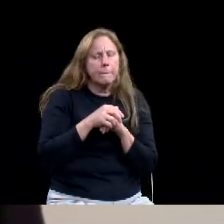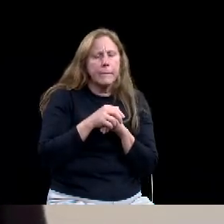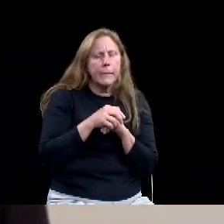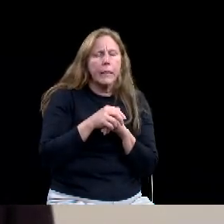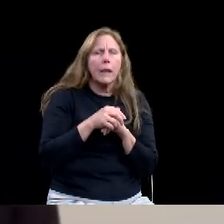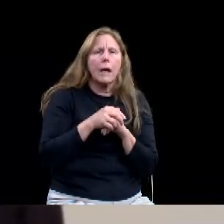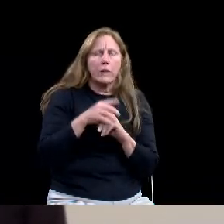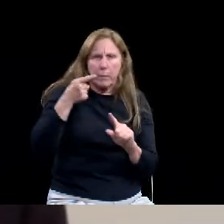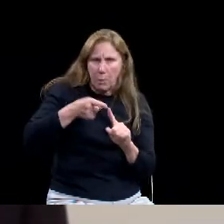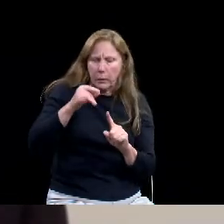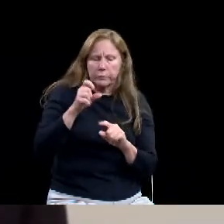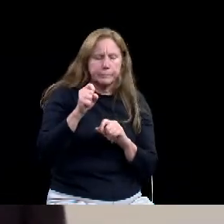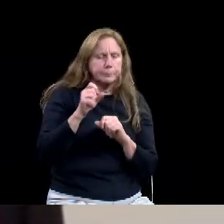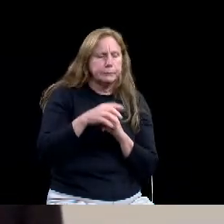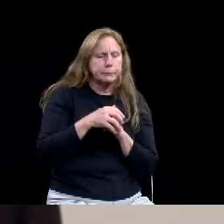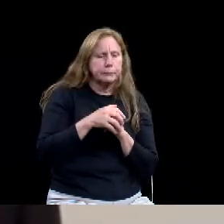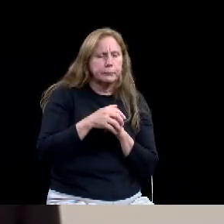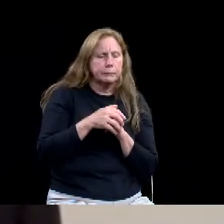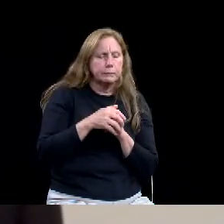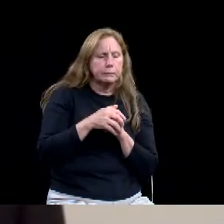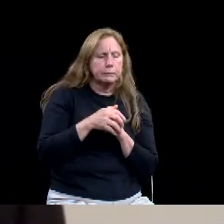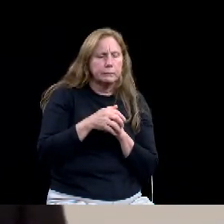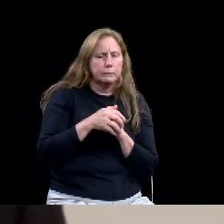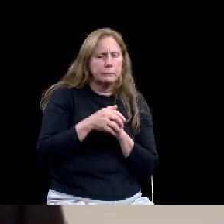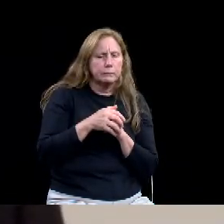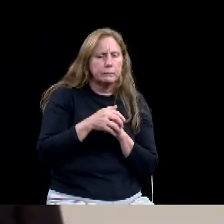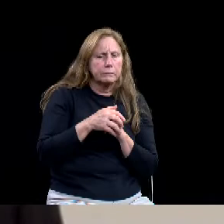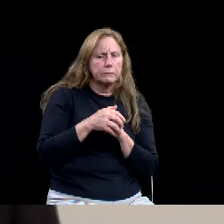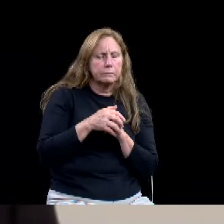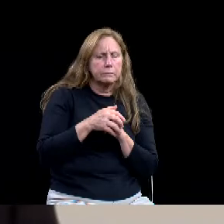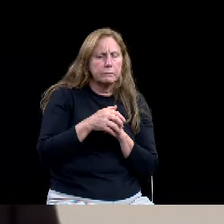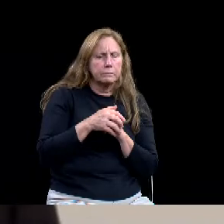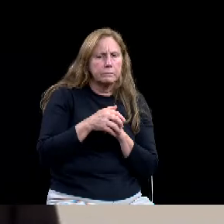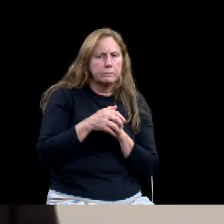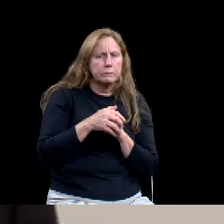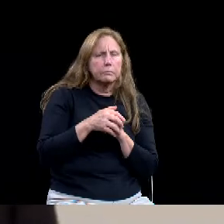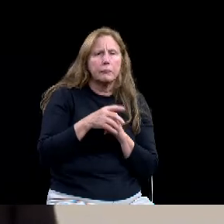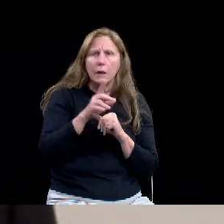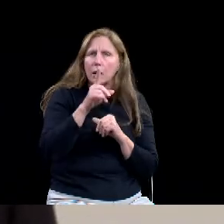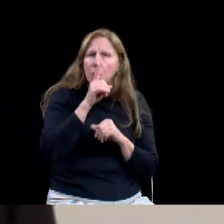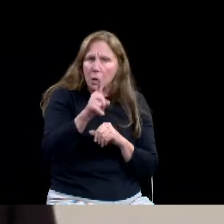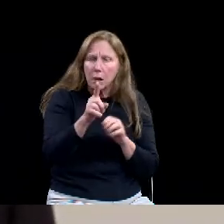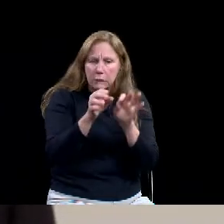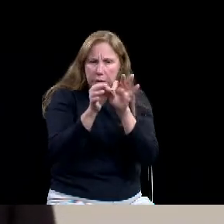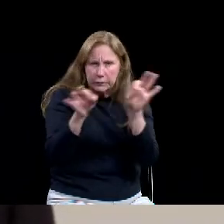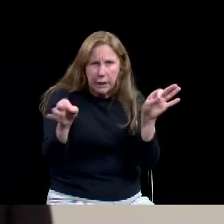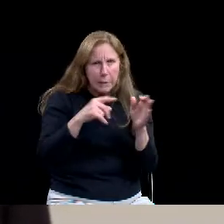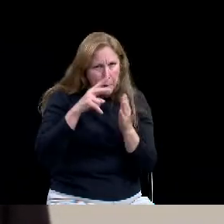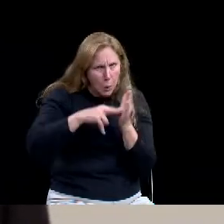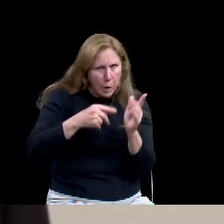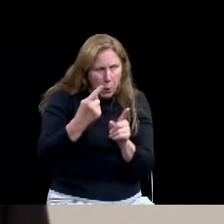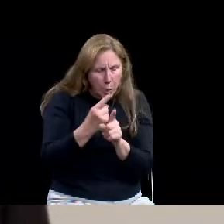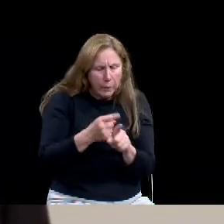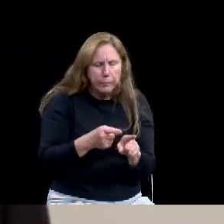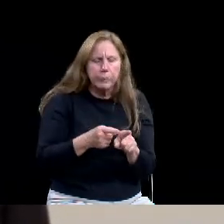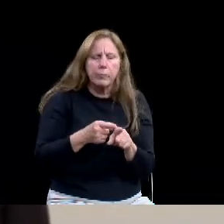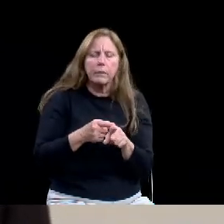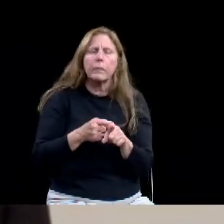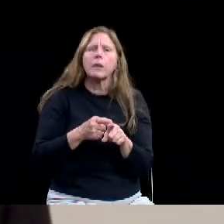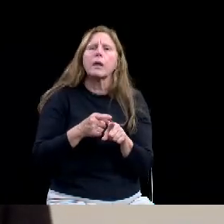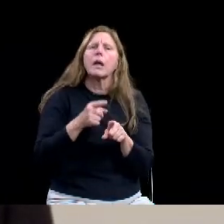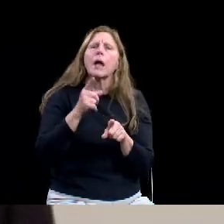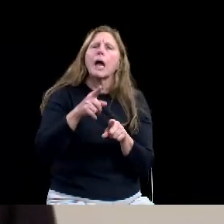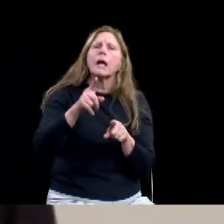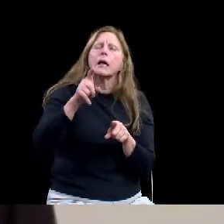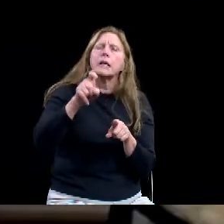make sure I'm reading this correctly that the, that the necessary work is estimated at $3 million for the county and the city as a whole, correct?